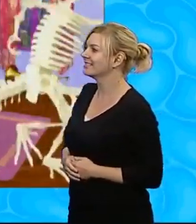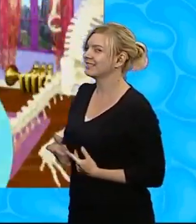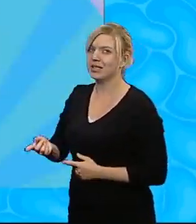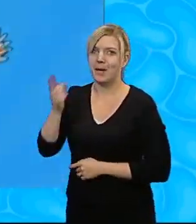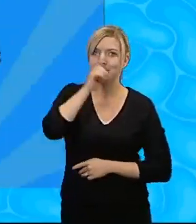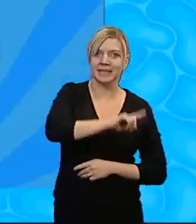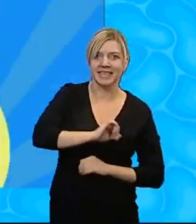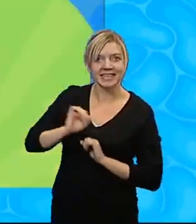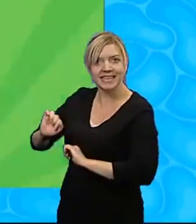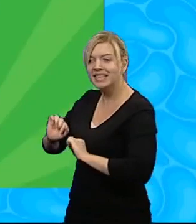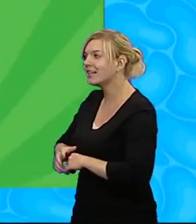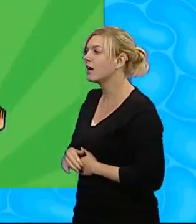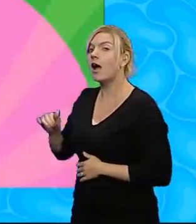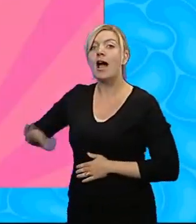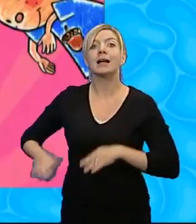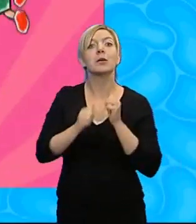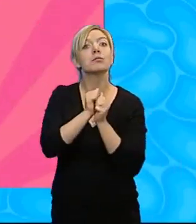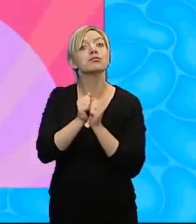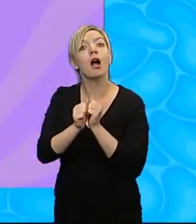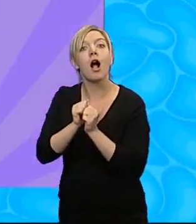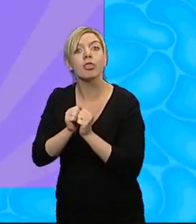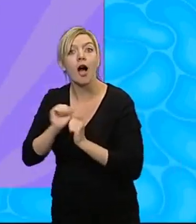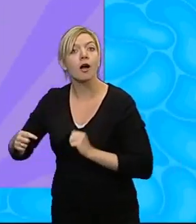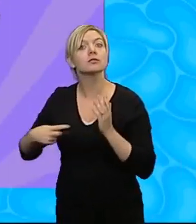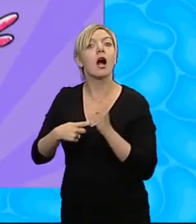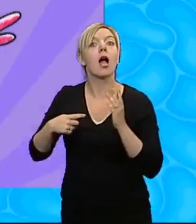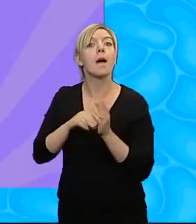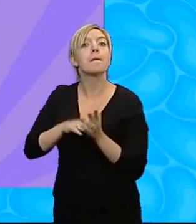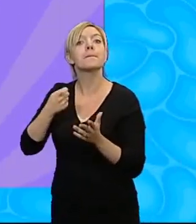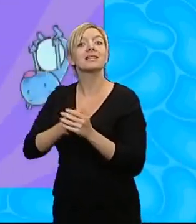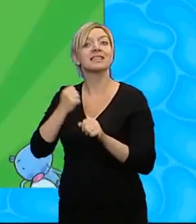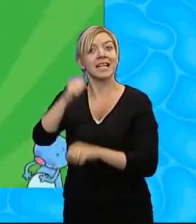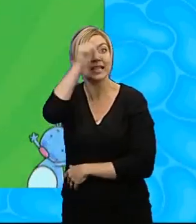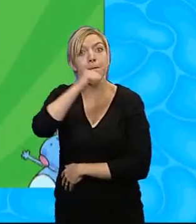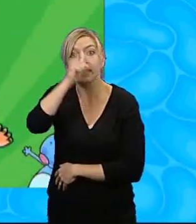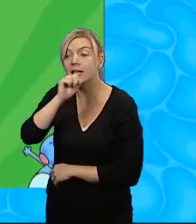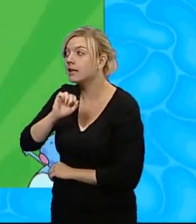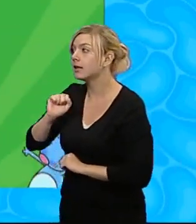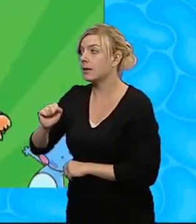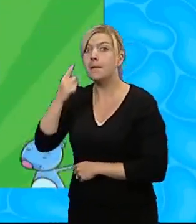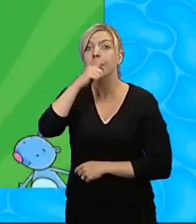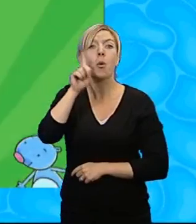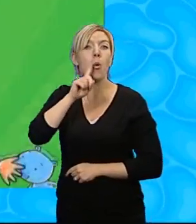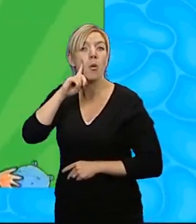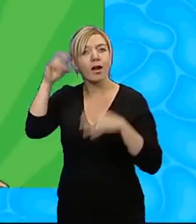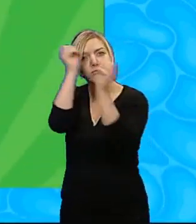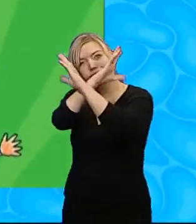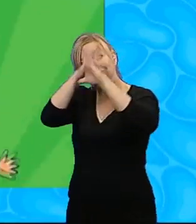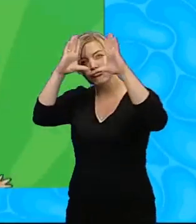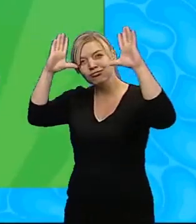Pinky Dinky Doo Her little brother Tyler and Mr. Guinea Pig Pinky Dinky's always thinking